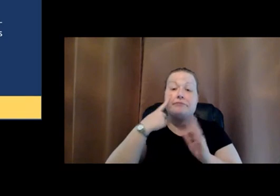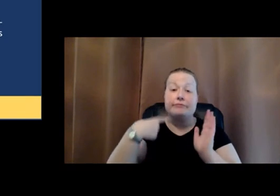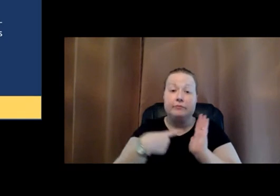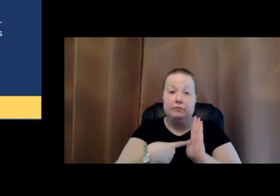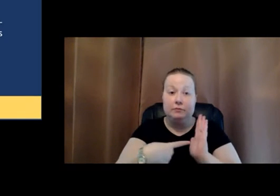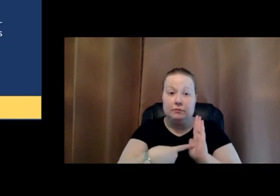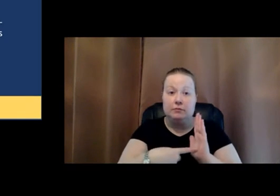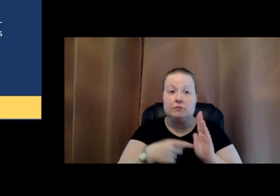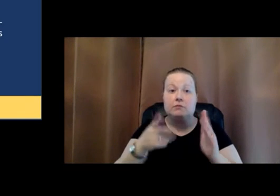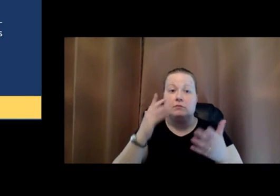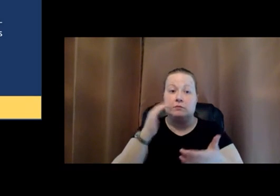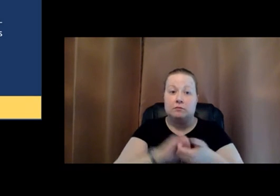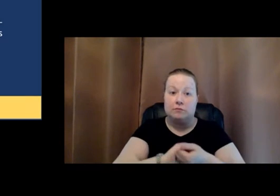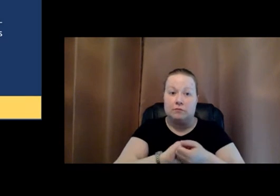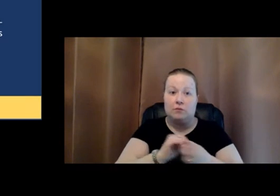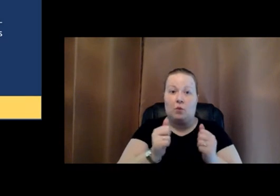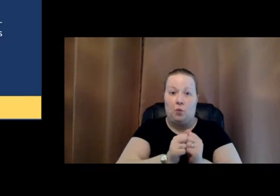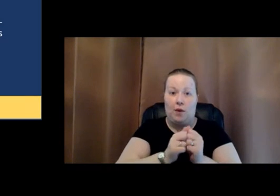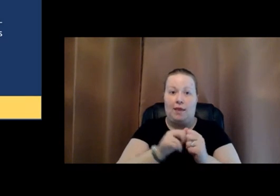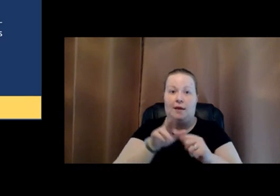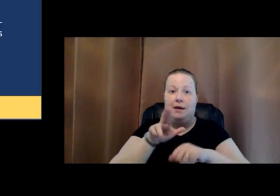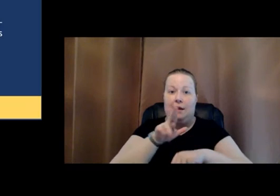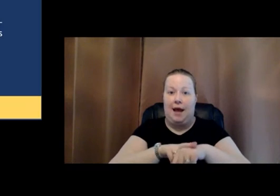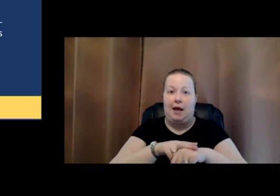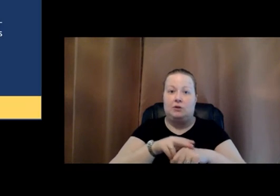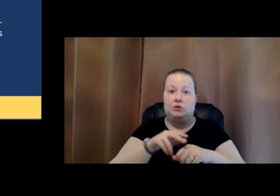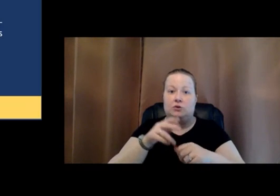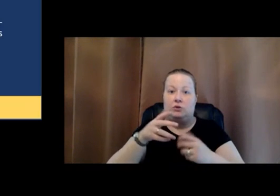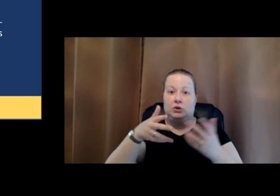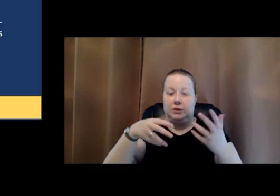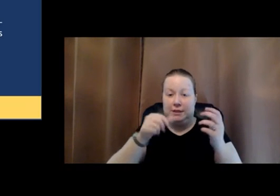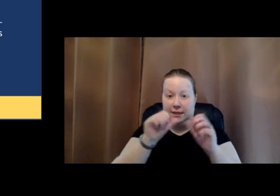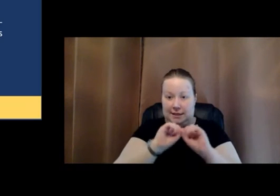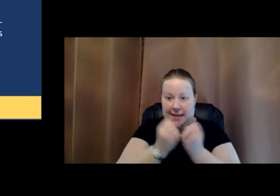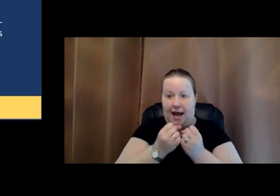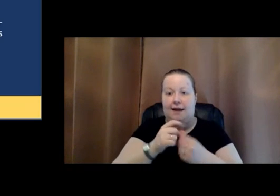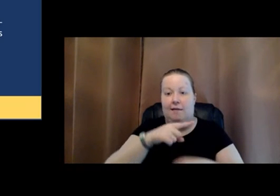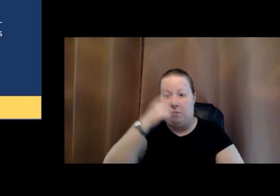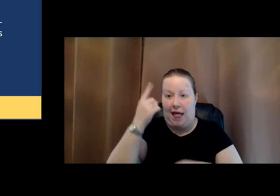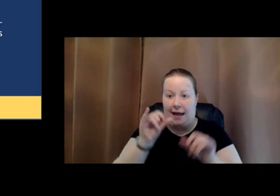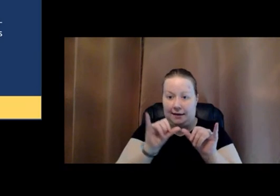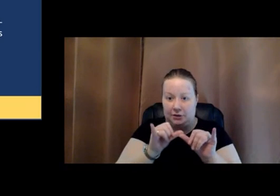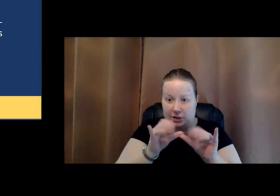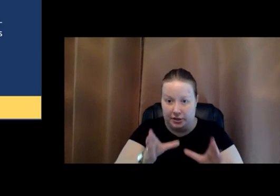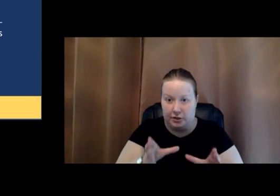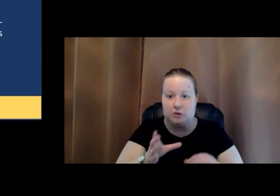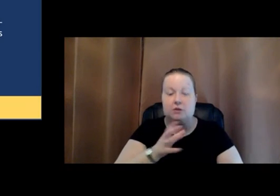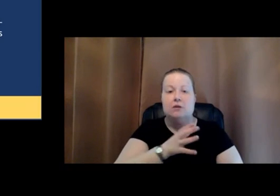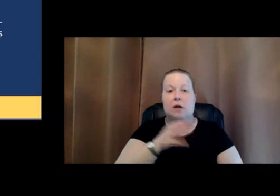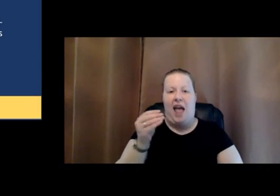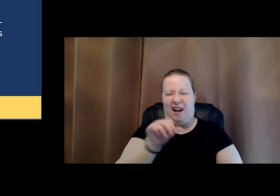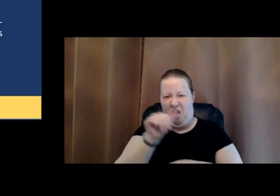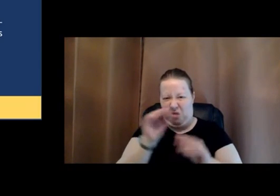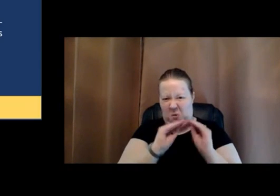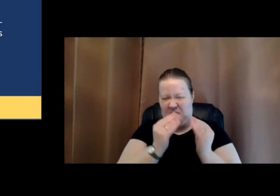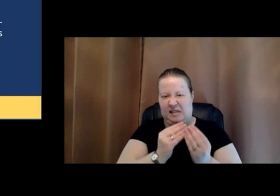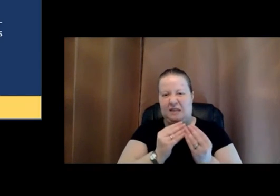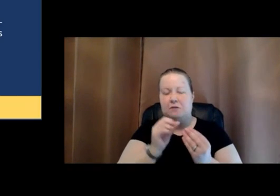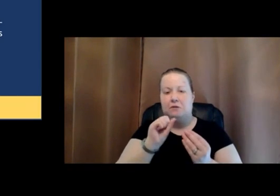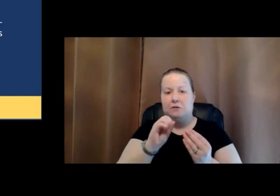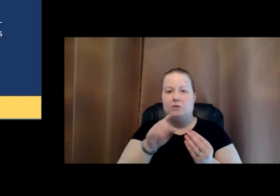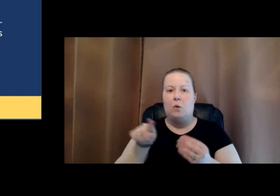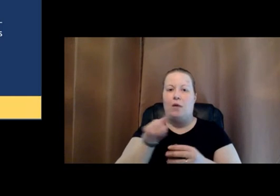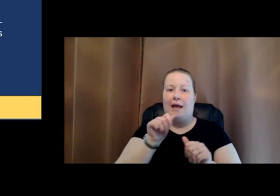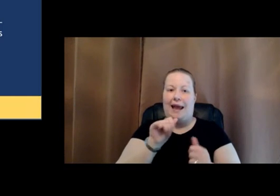they partnered with the National Society of Black Engineers and other organizations so that they can specifically